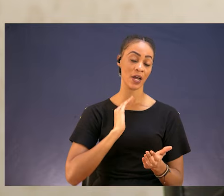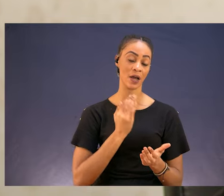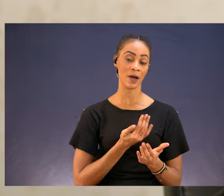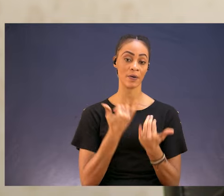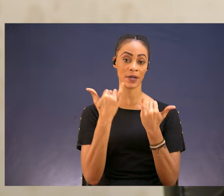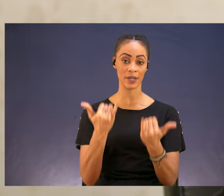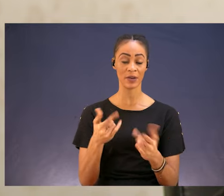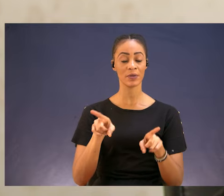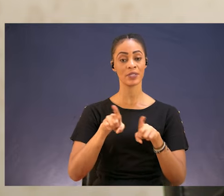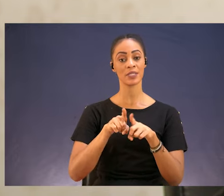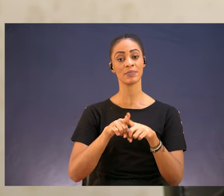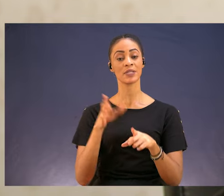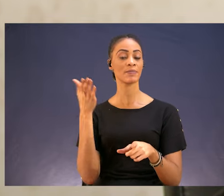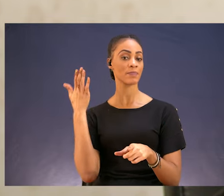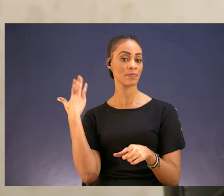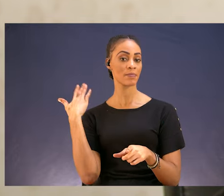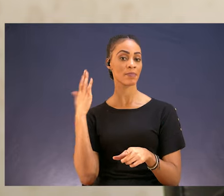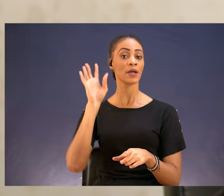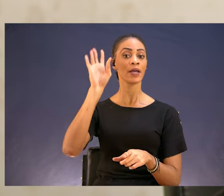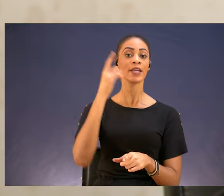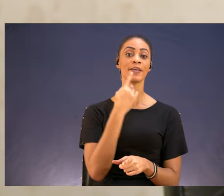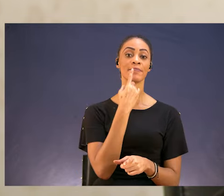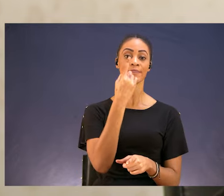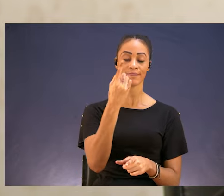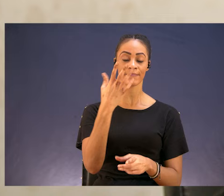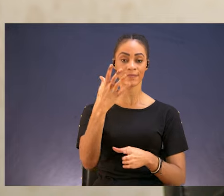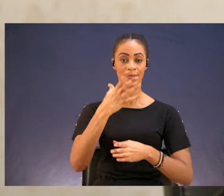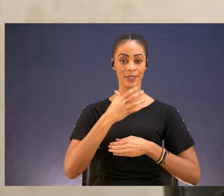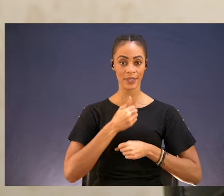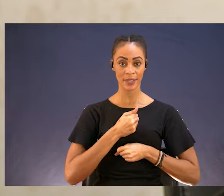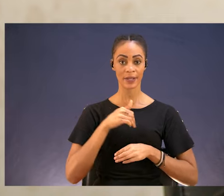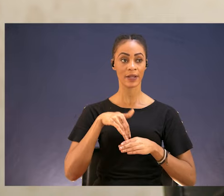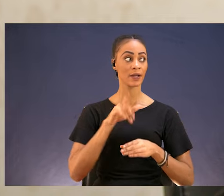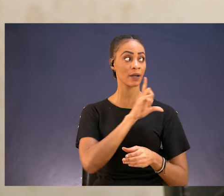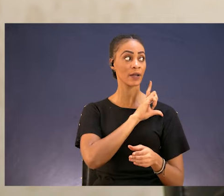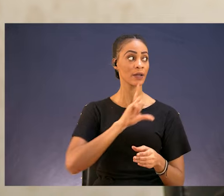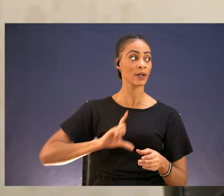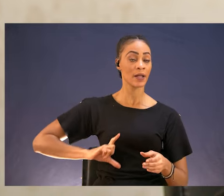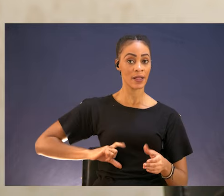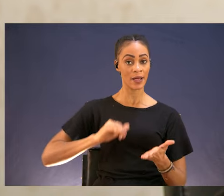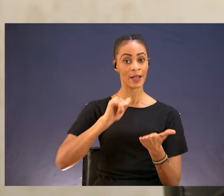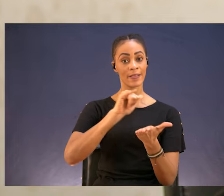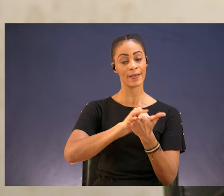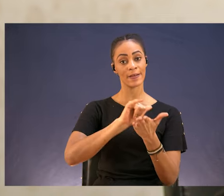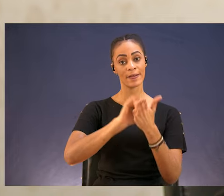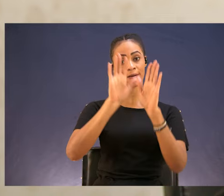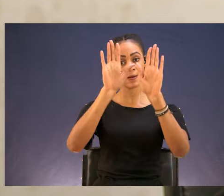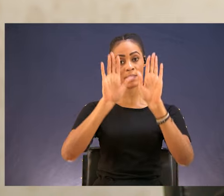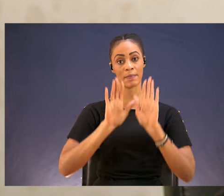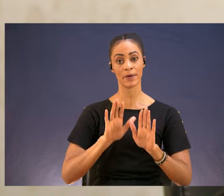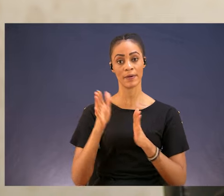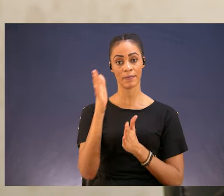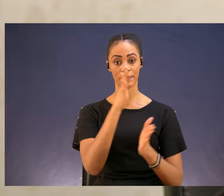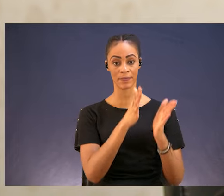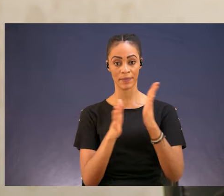knows our present. The Lord knows our past. And so he's saying, trust in the Lord. That is an important